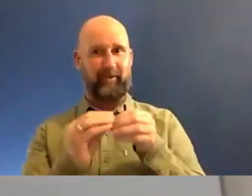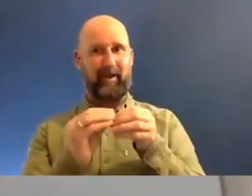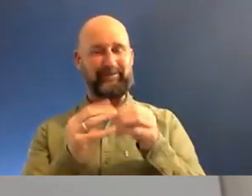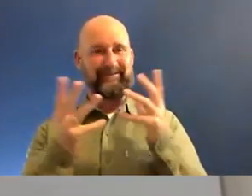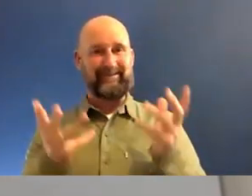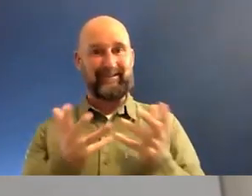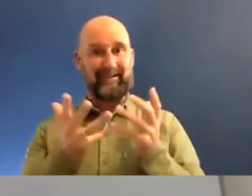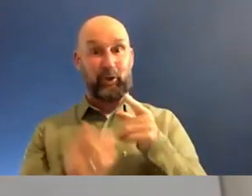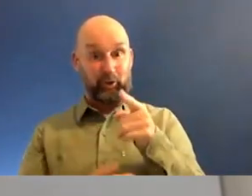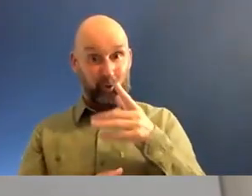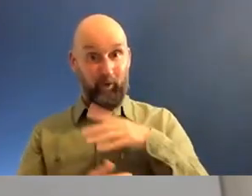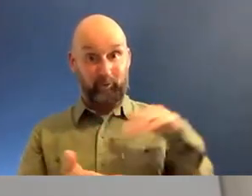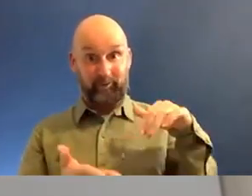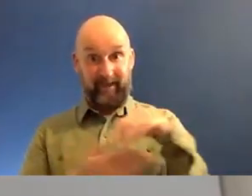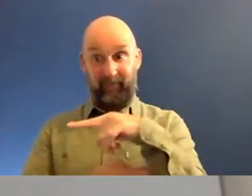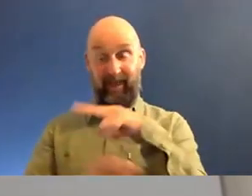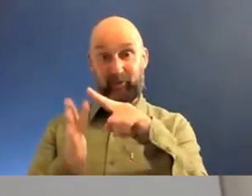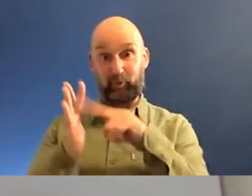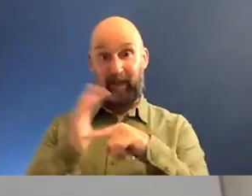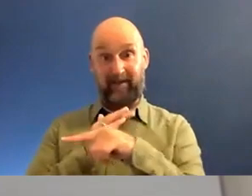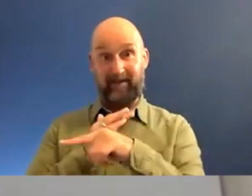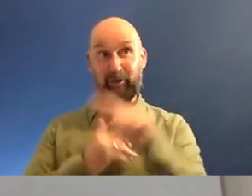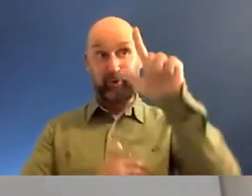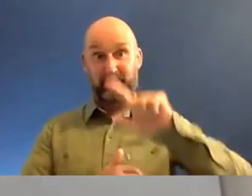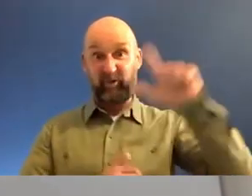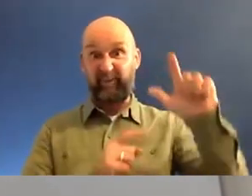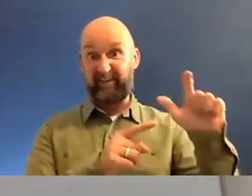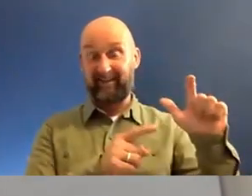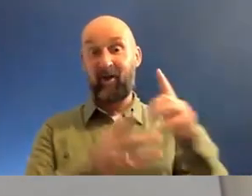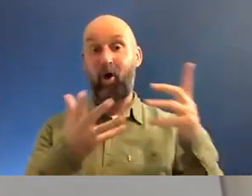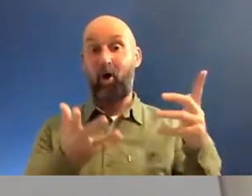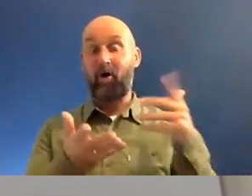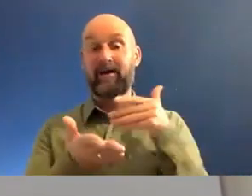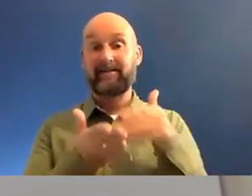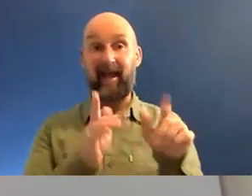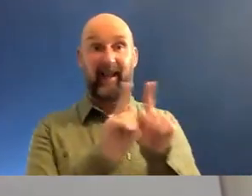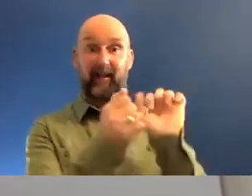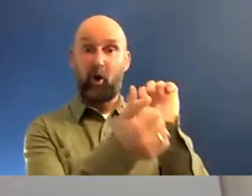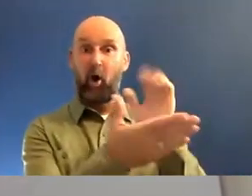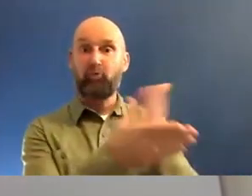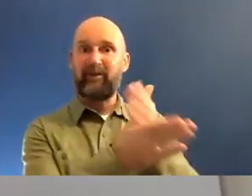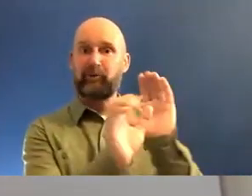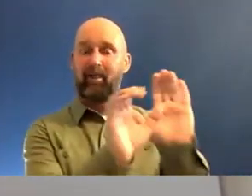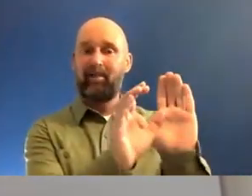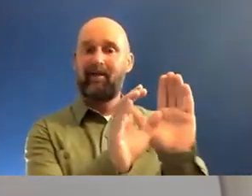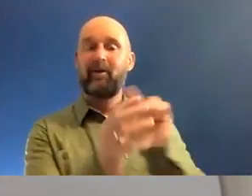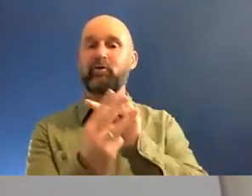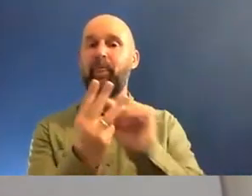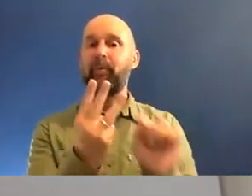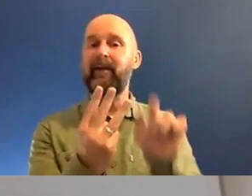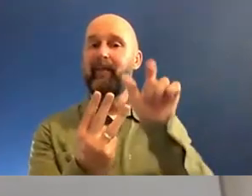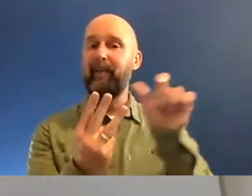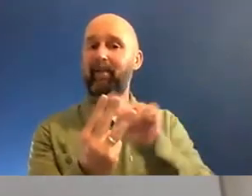know, you want to sell that work to Jane or whether you want to sell the work as it was to three people